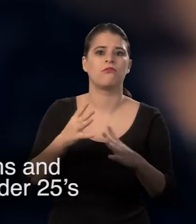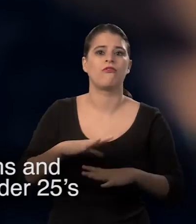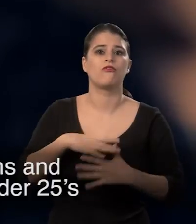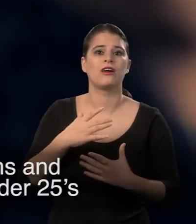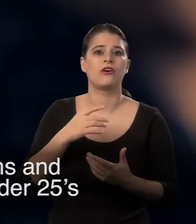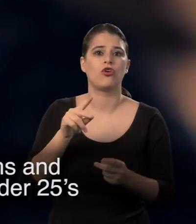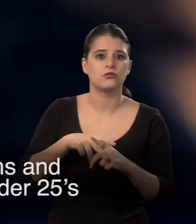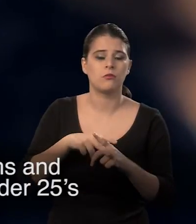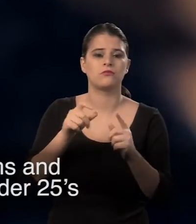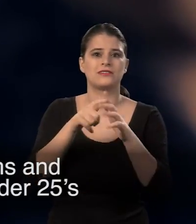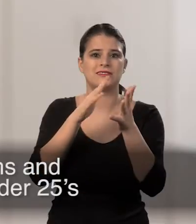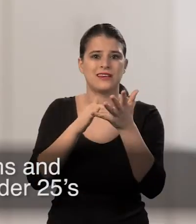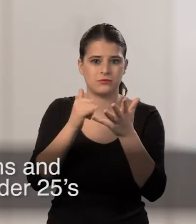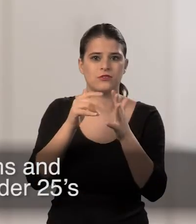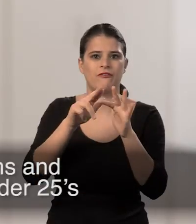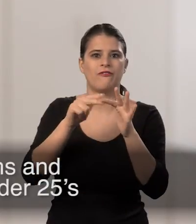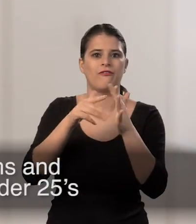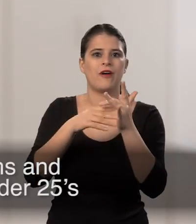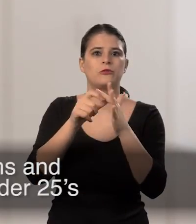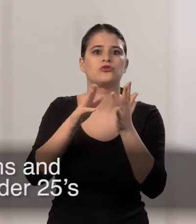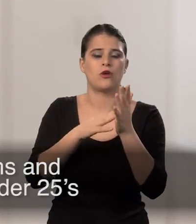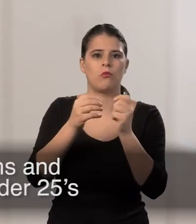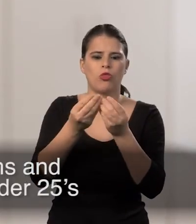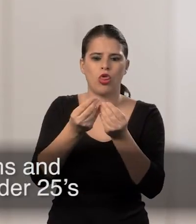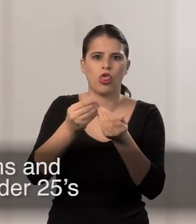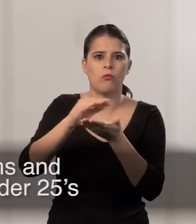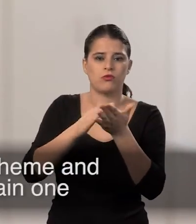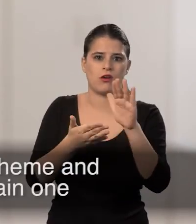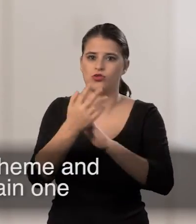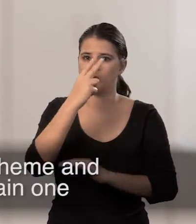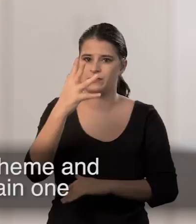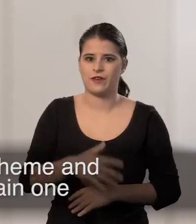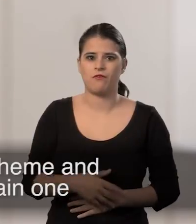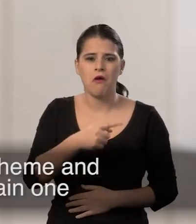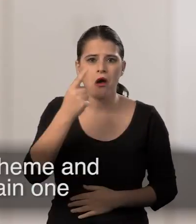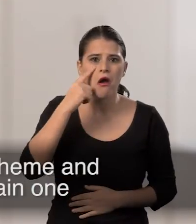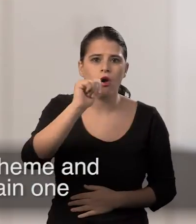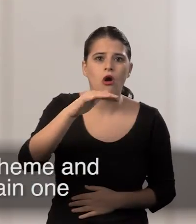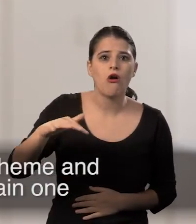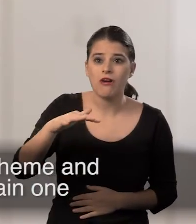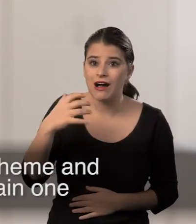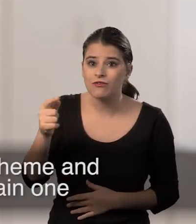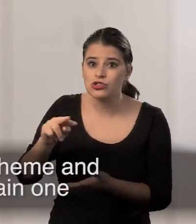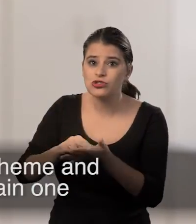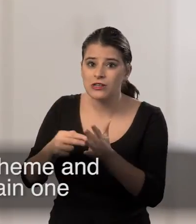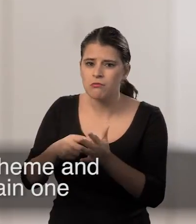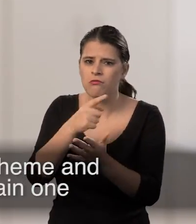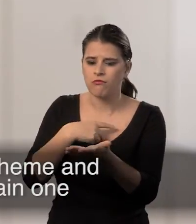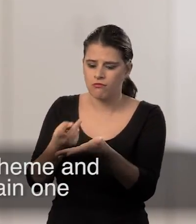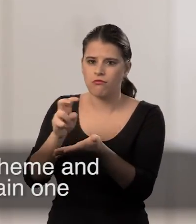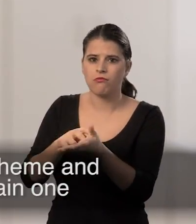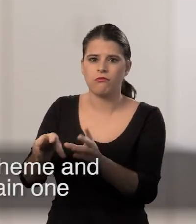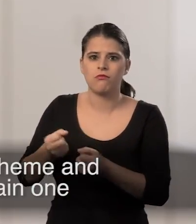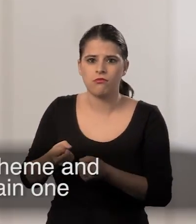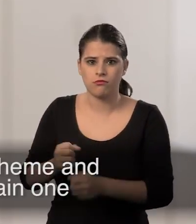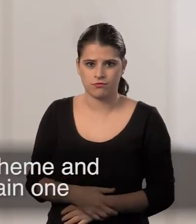condoms, dams and femidons with lubricants to under 25s. Check your local area for your scheme and where you can